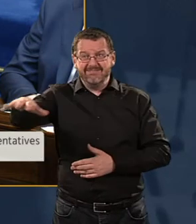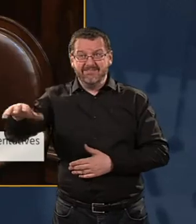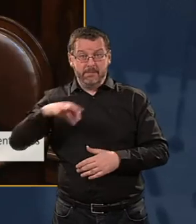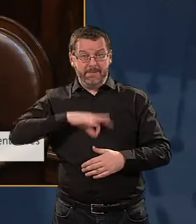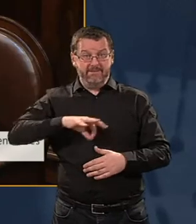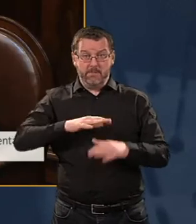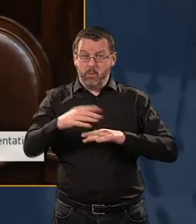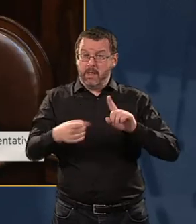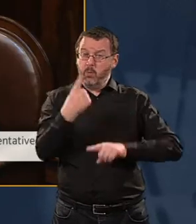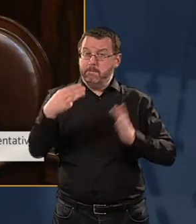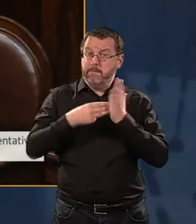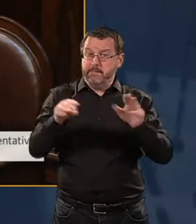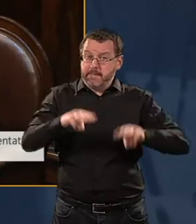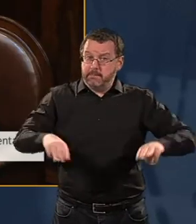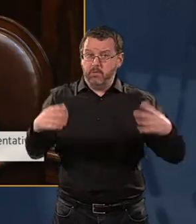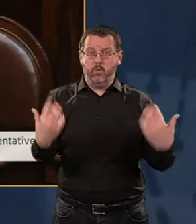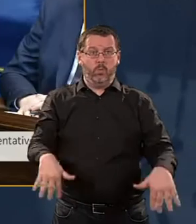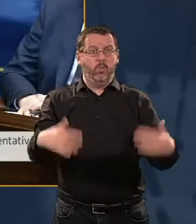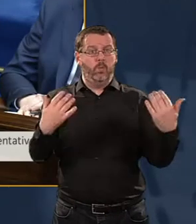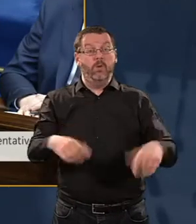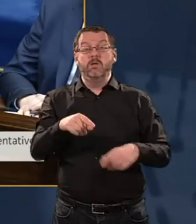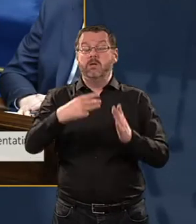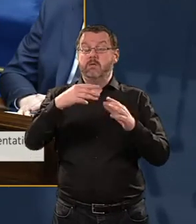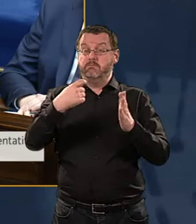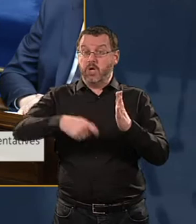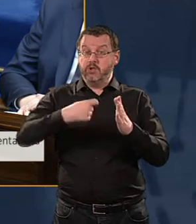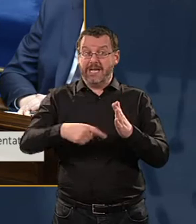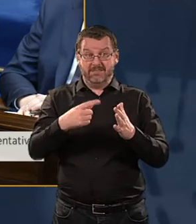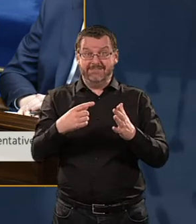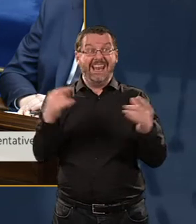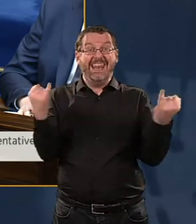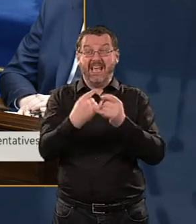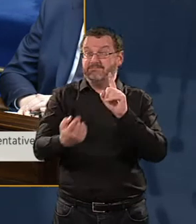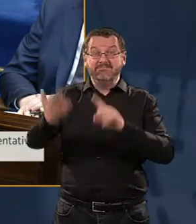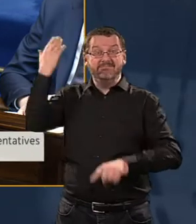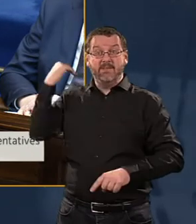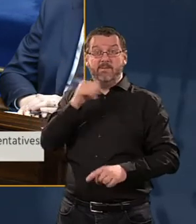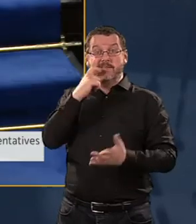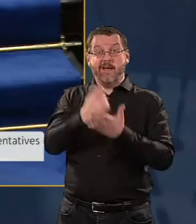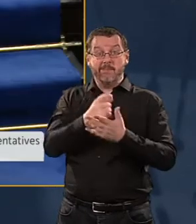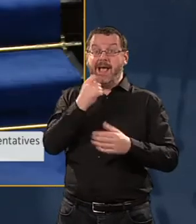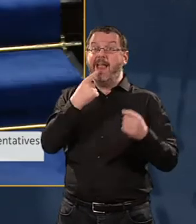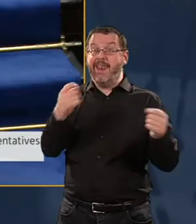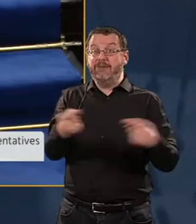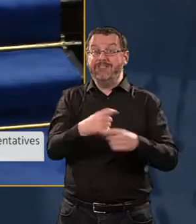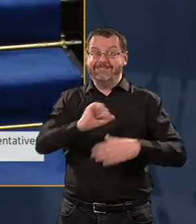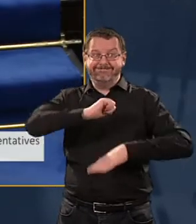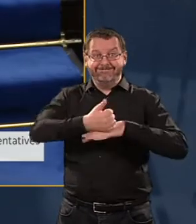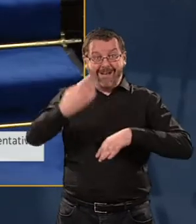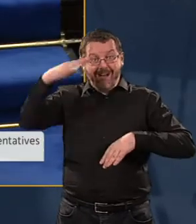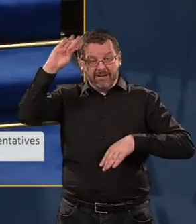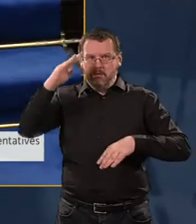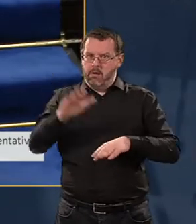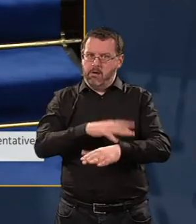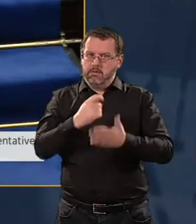over a million people. We are talking about a project of the scale of rural electrification, which took 20 or 30 years, and this will not take this